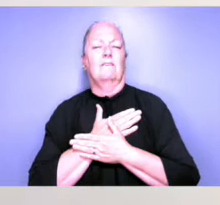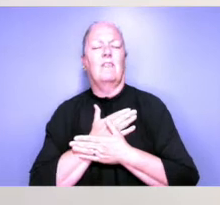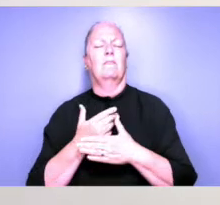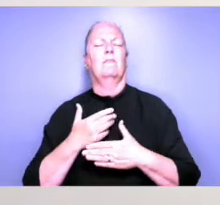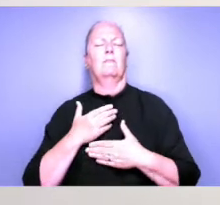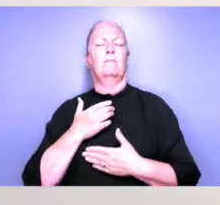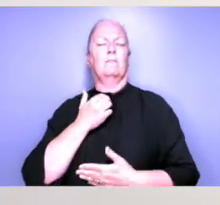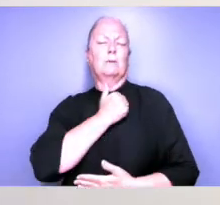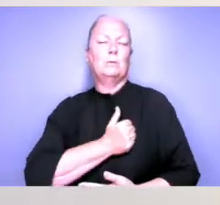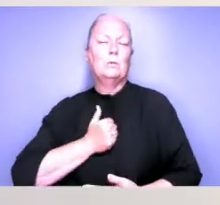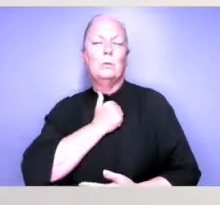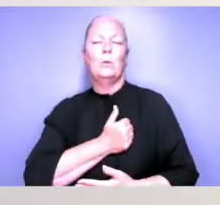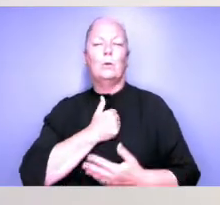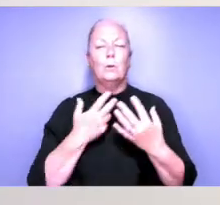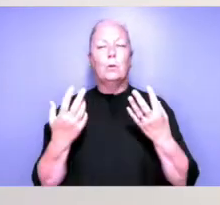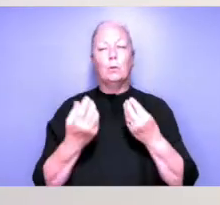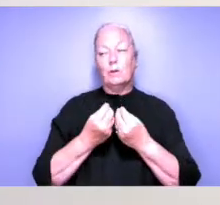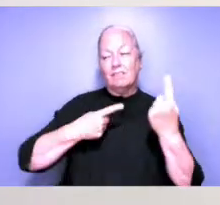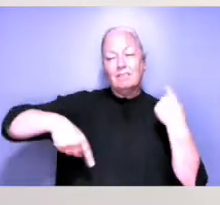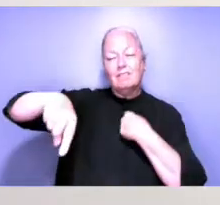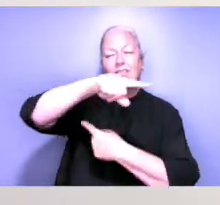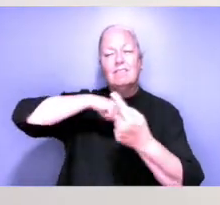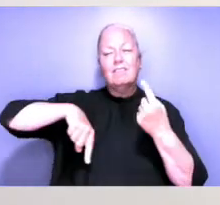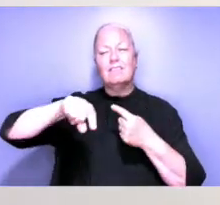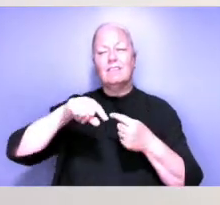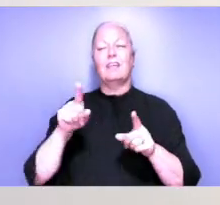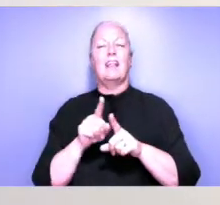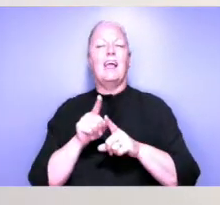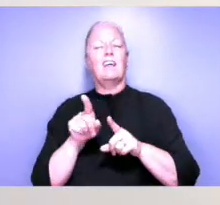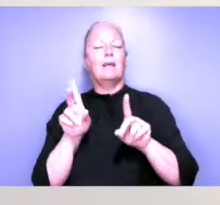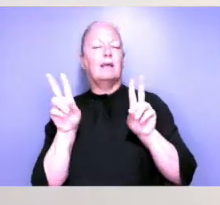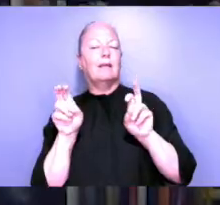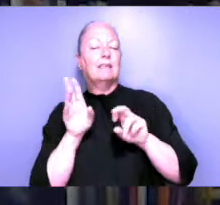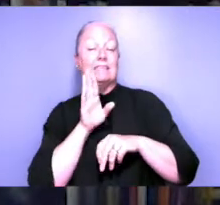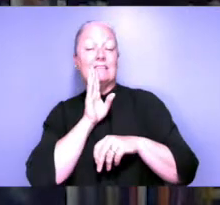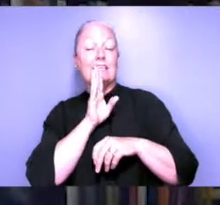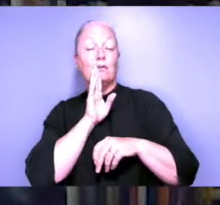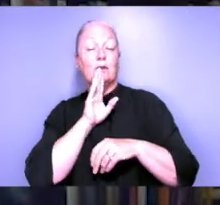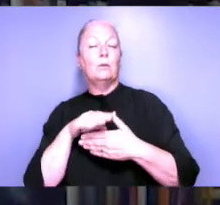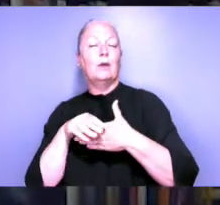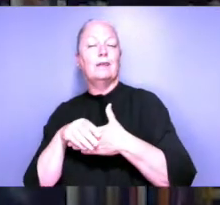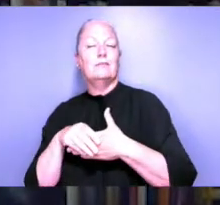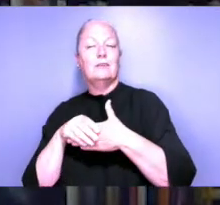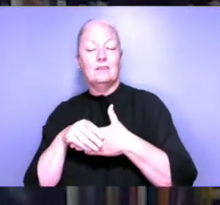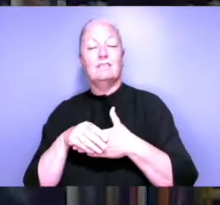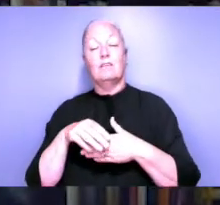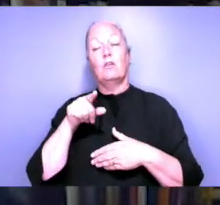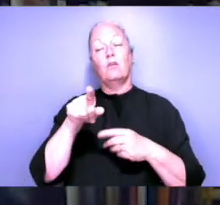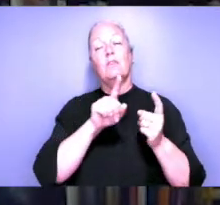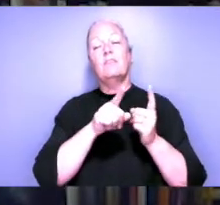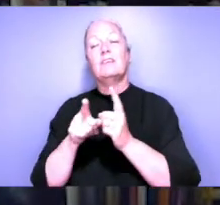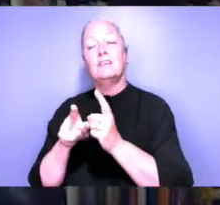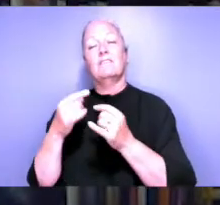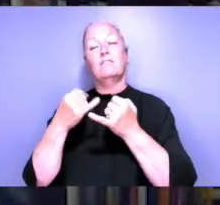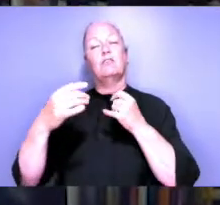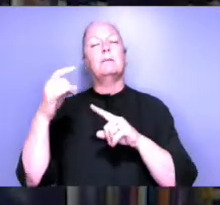have among us in this kind of secret handshake, you know? I think that's the two things you've talked about that